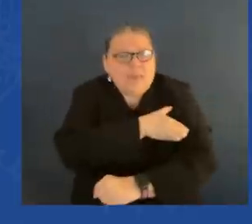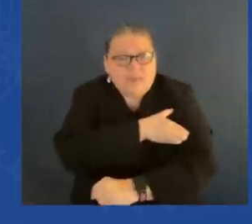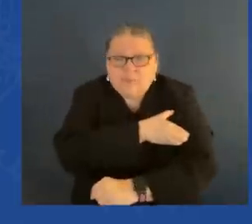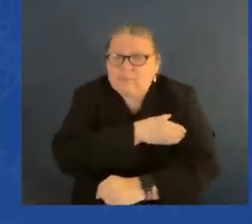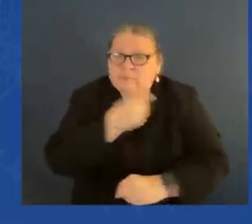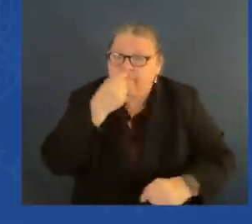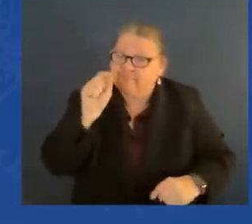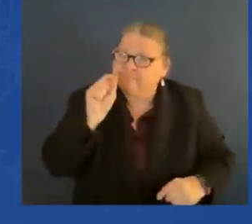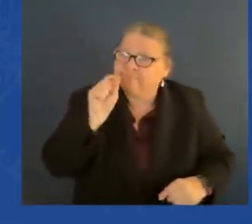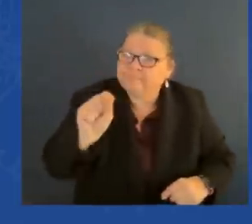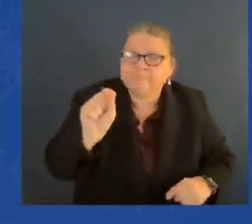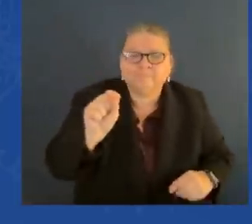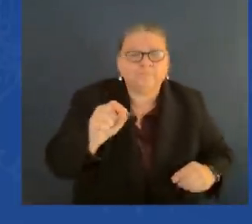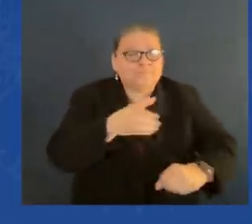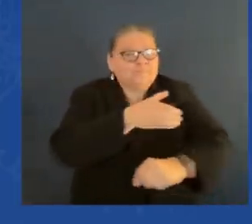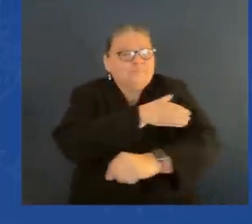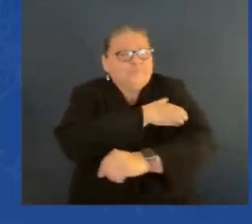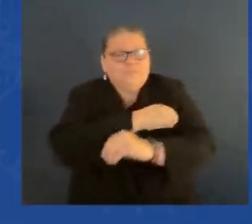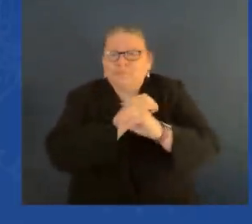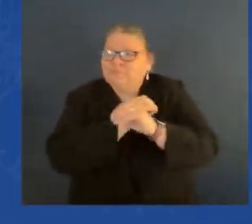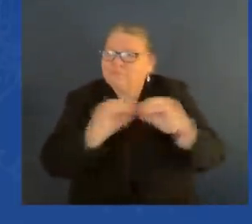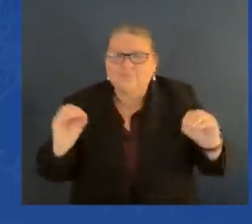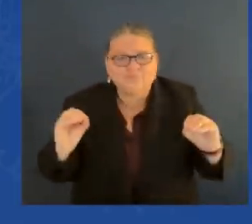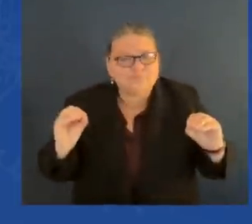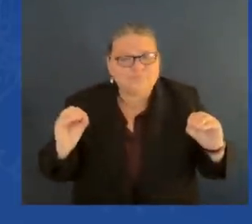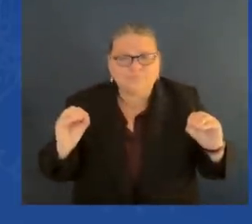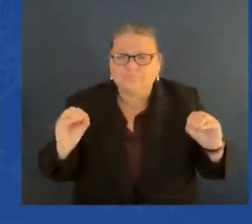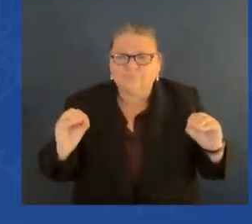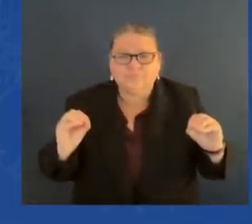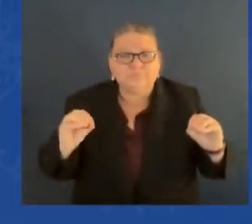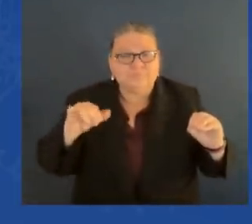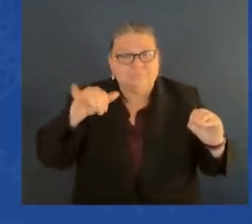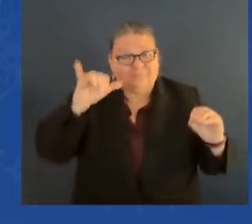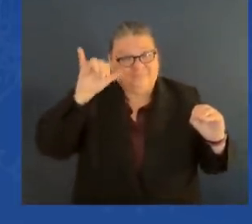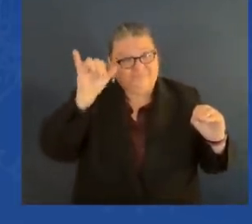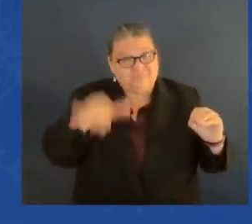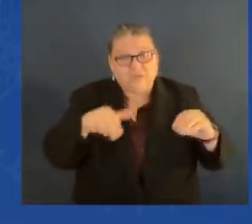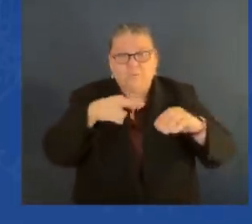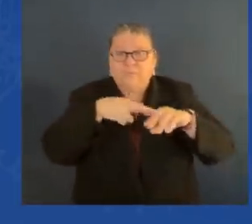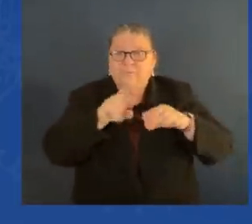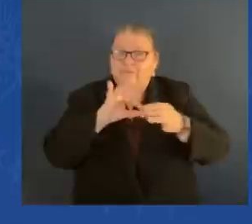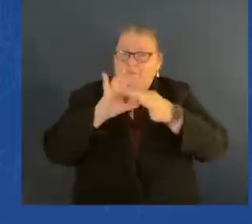reflection of a relationship with the President of the United States.